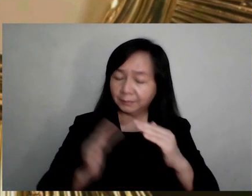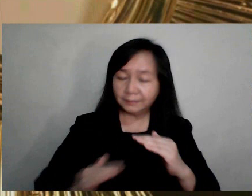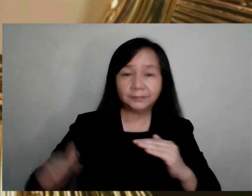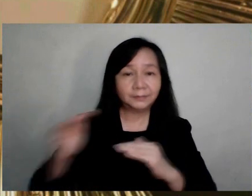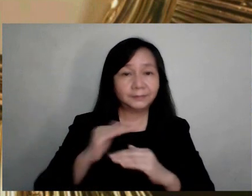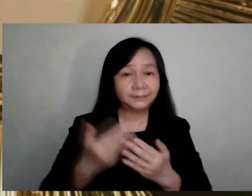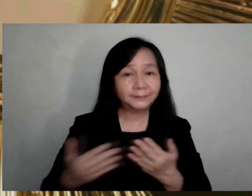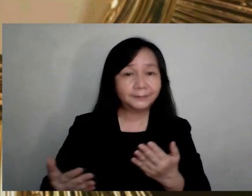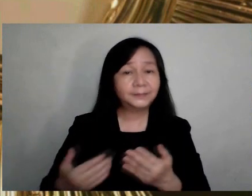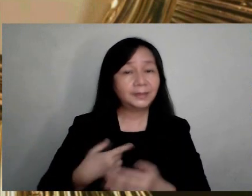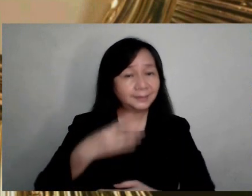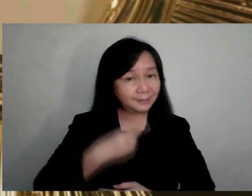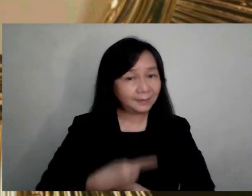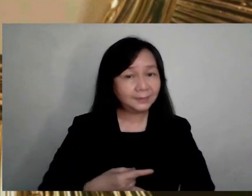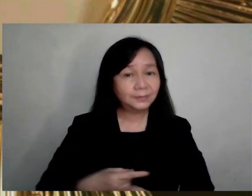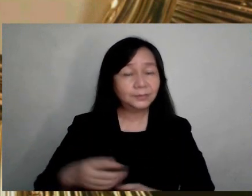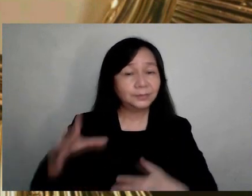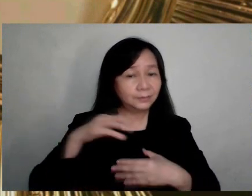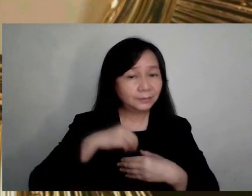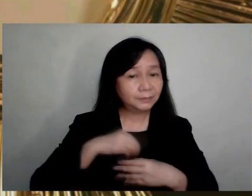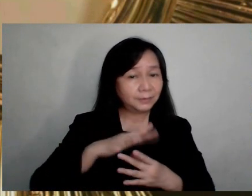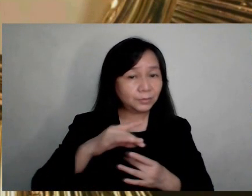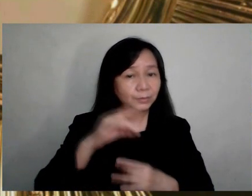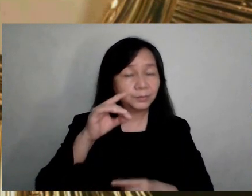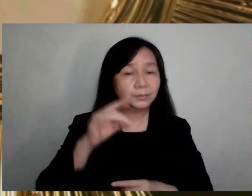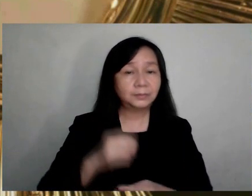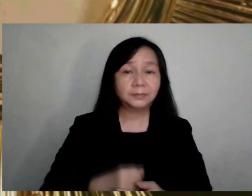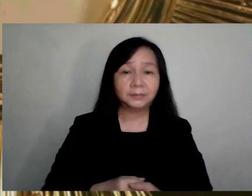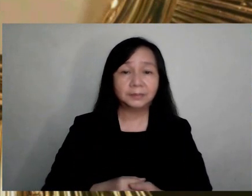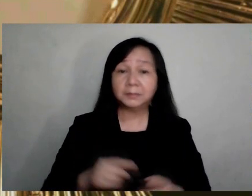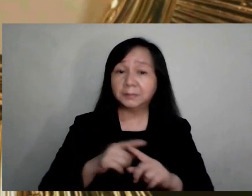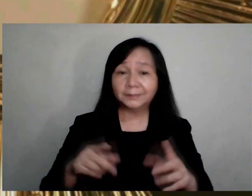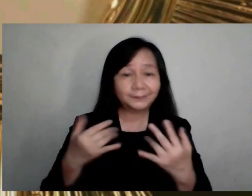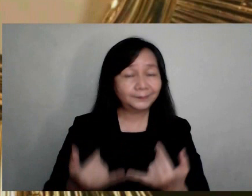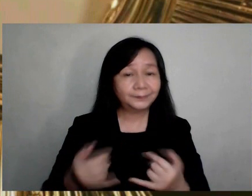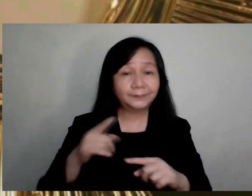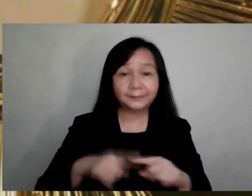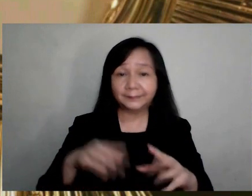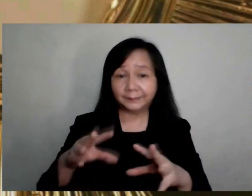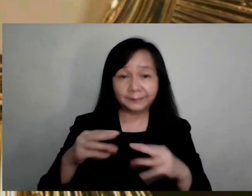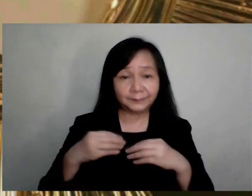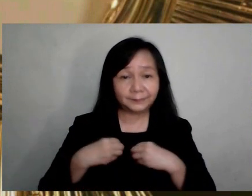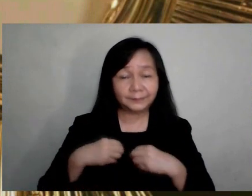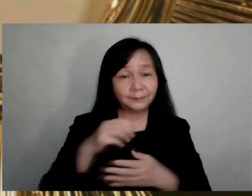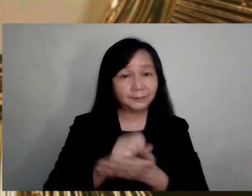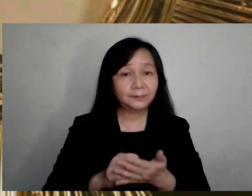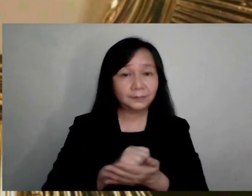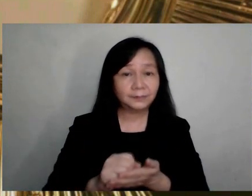and I desire thee in my soul Since I cannot now receive thee sacramentally